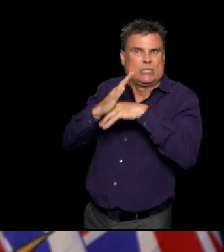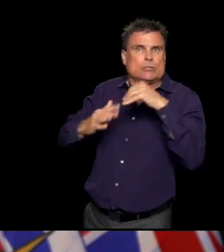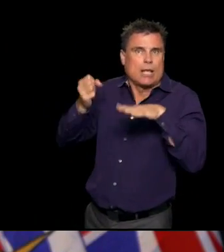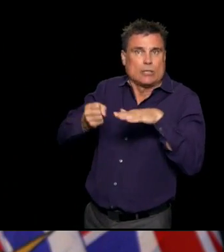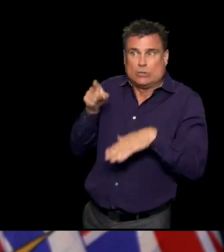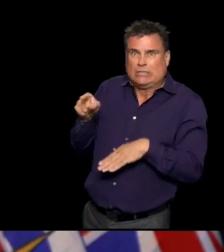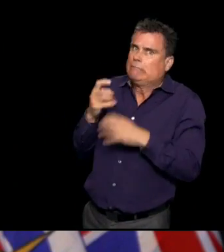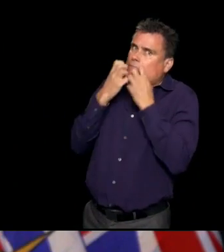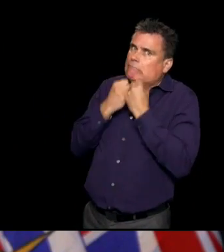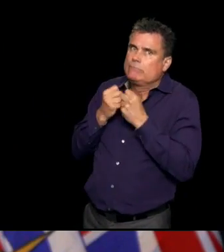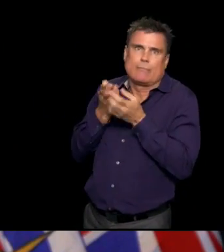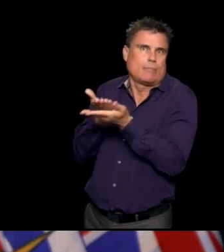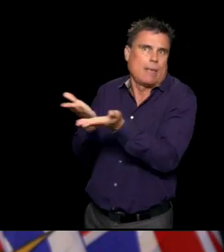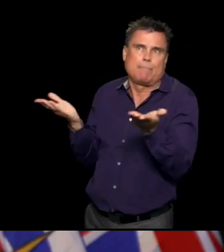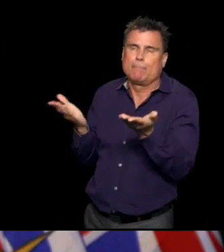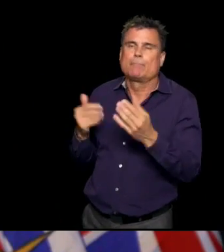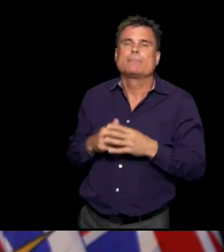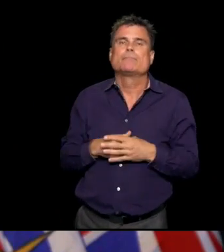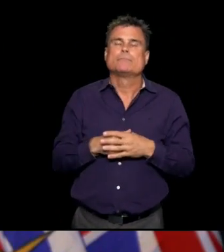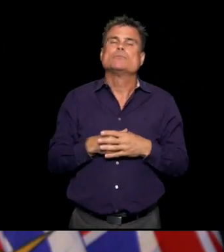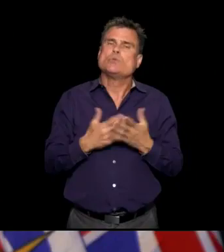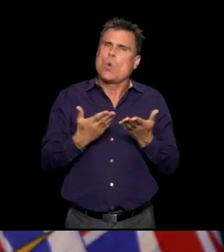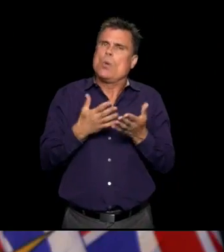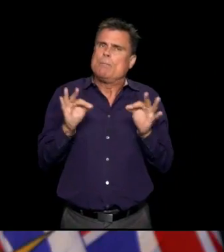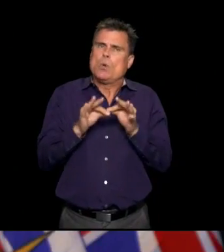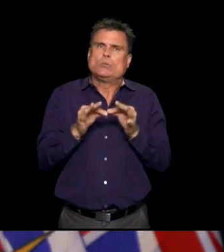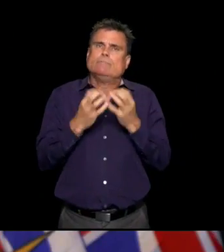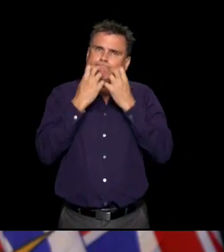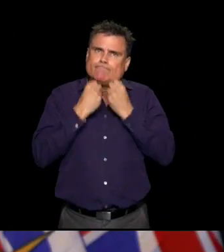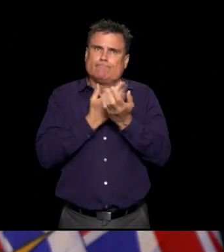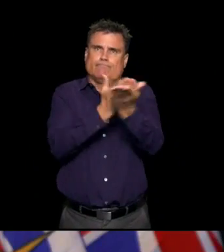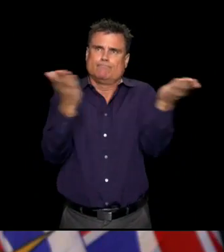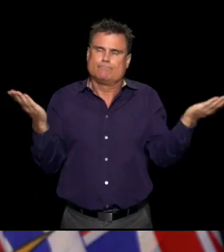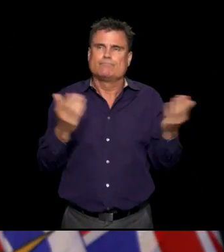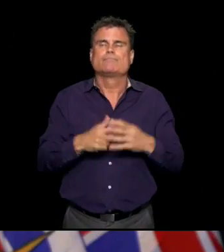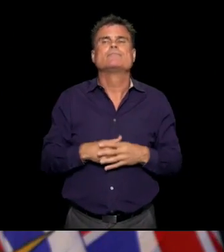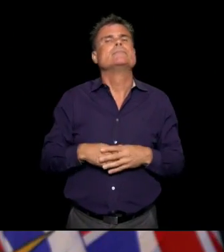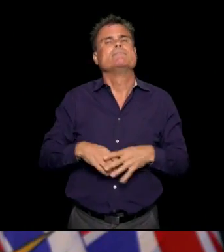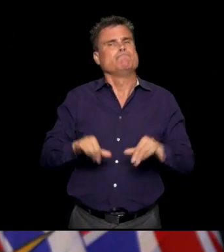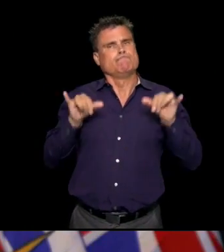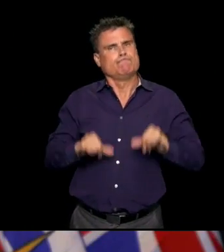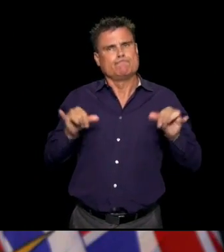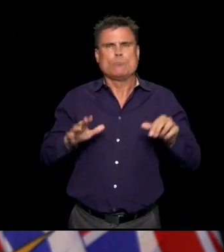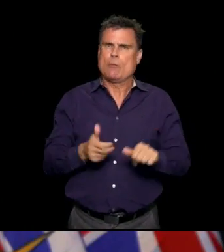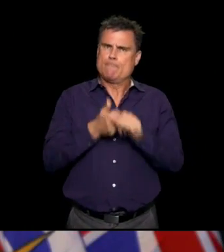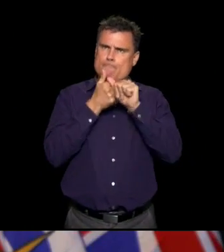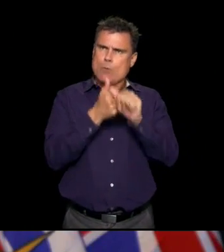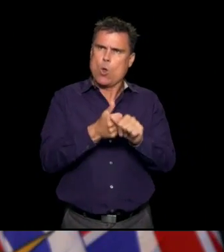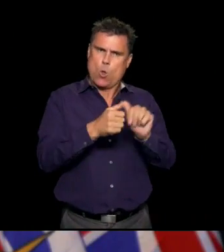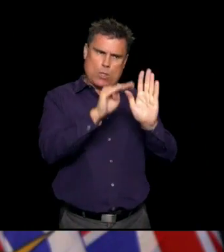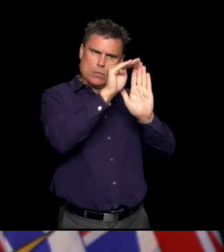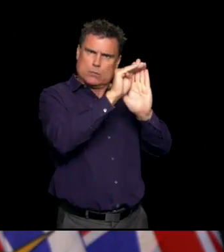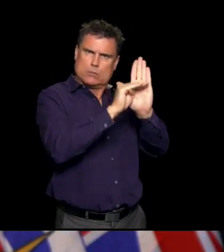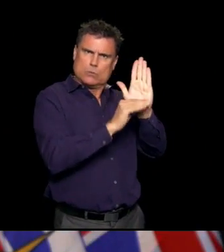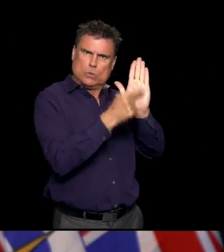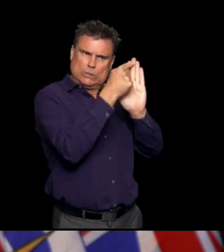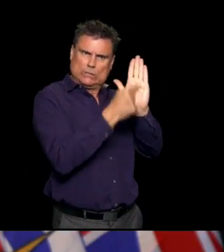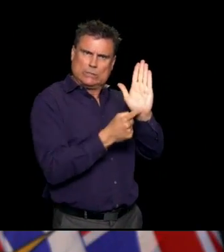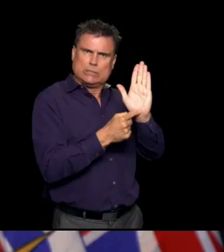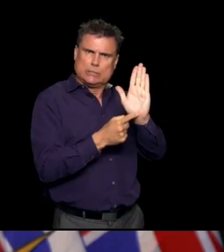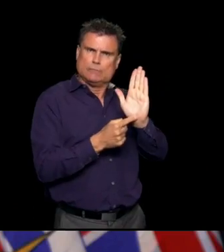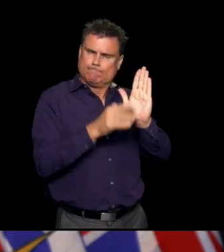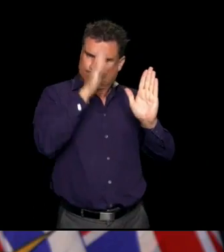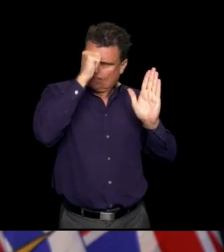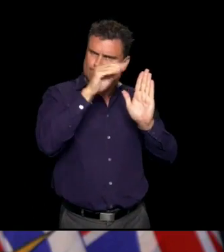doing that. Let's keep doing our best. Let's the information that we collect every day as we are moving through this crisis together.